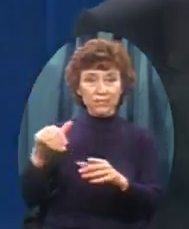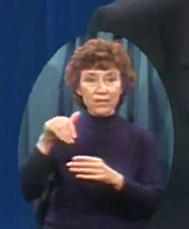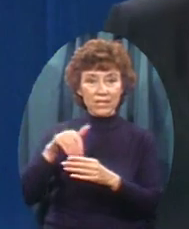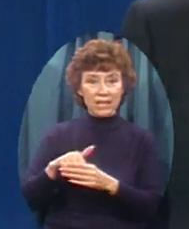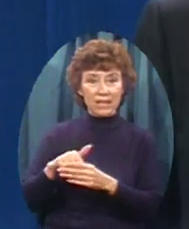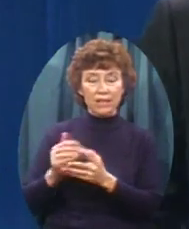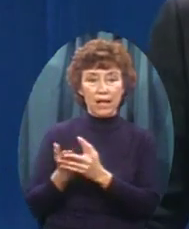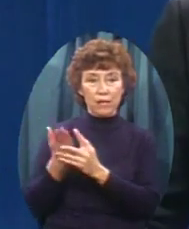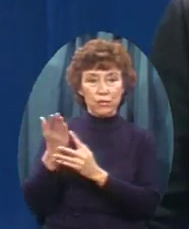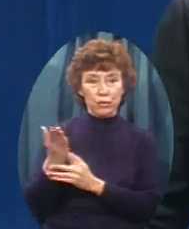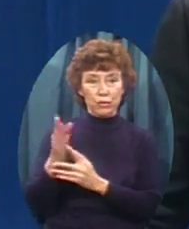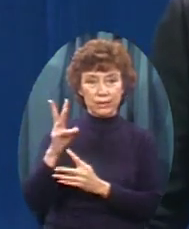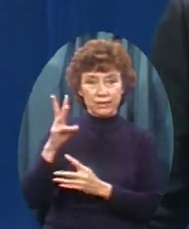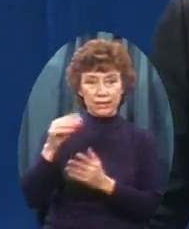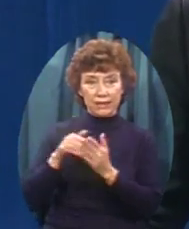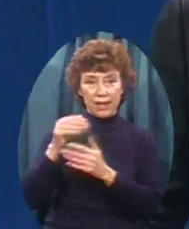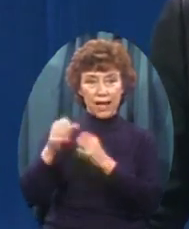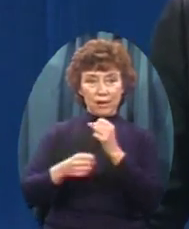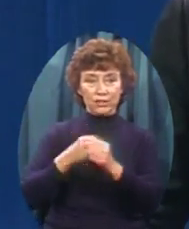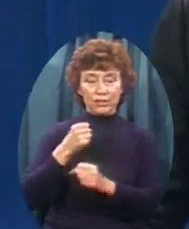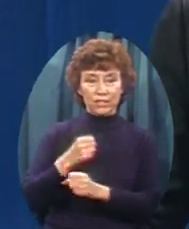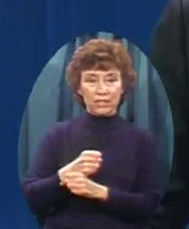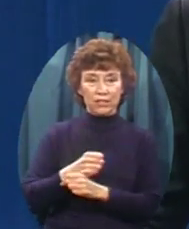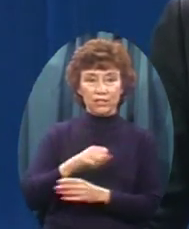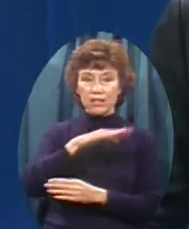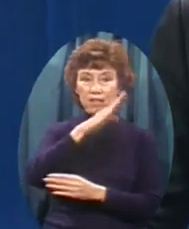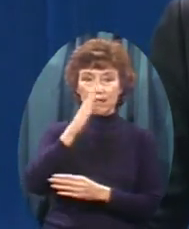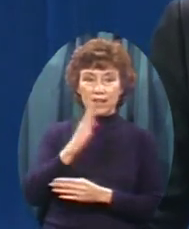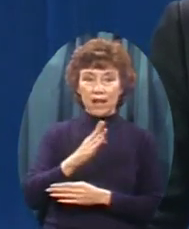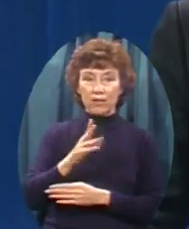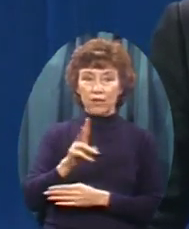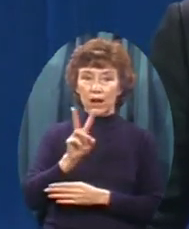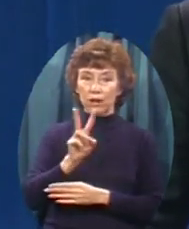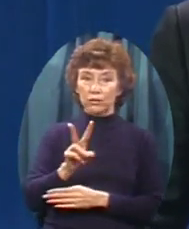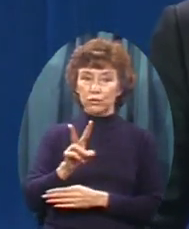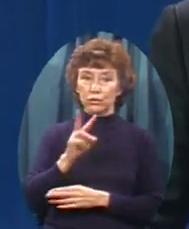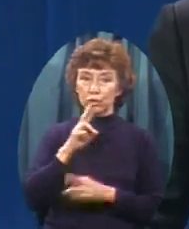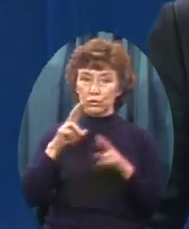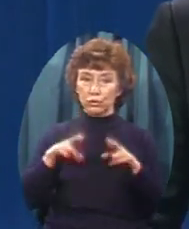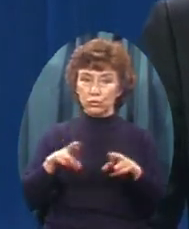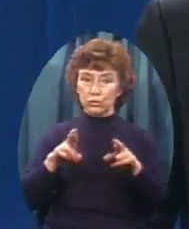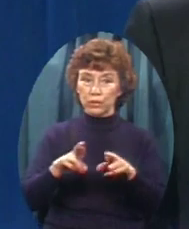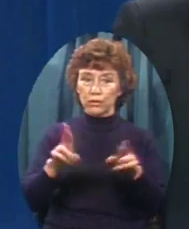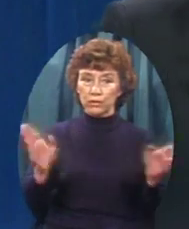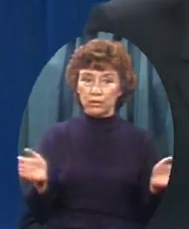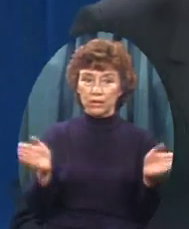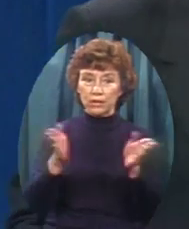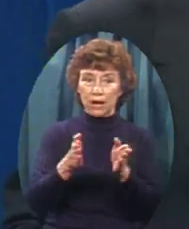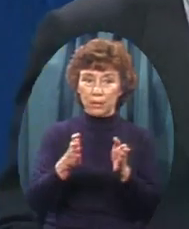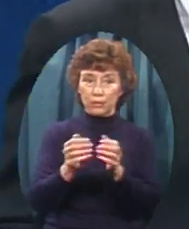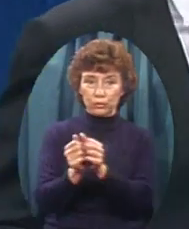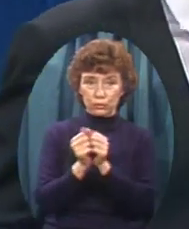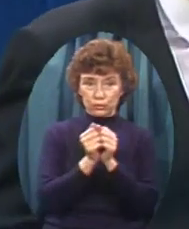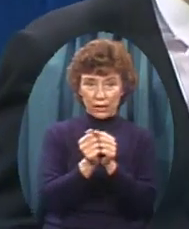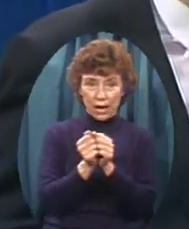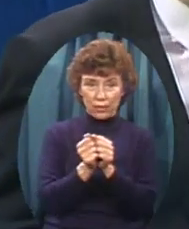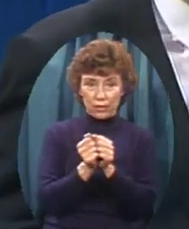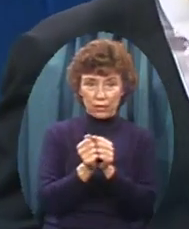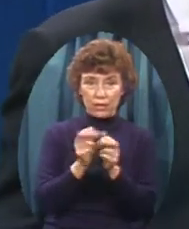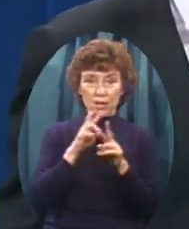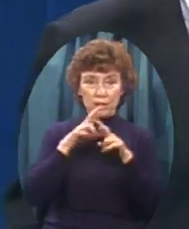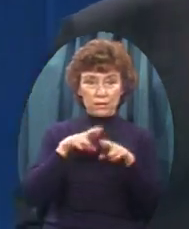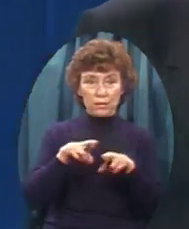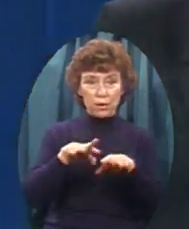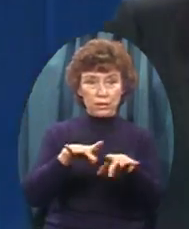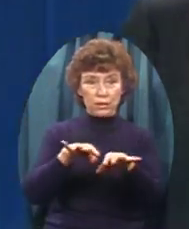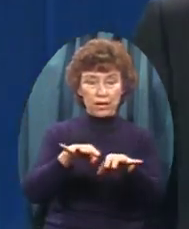years Never have the two rivers Converged And produced a society In